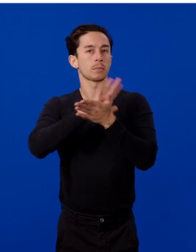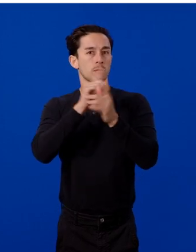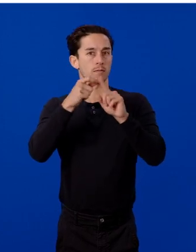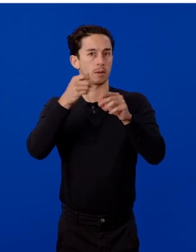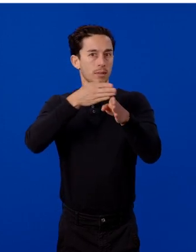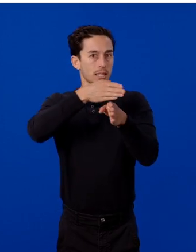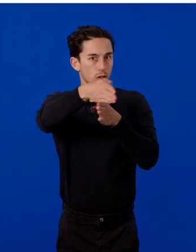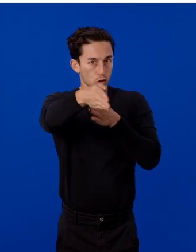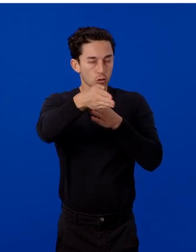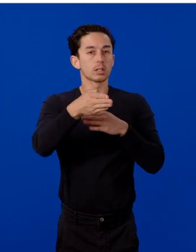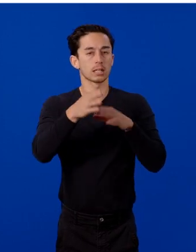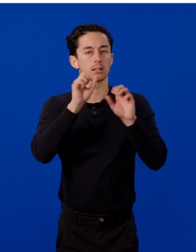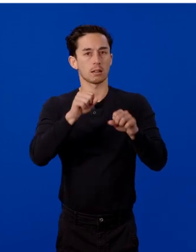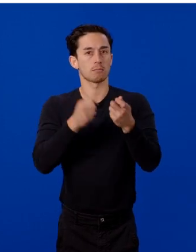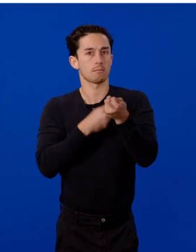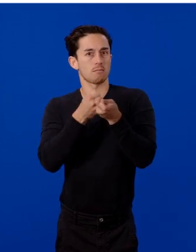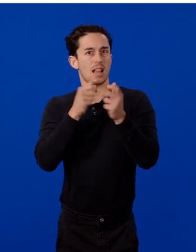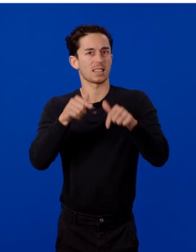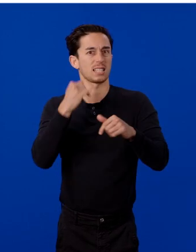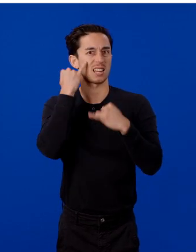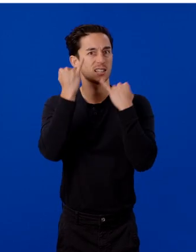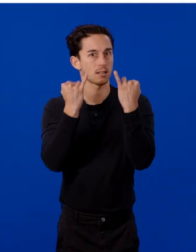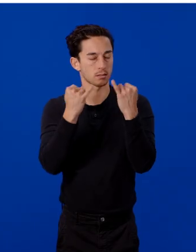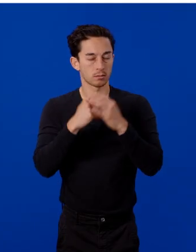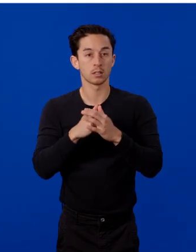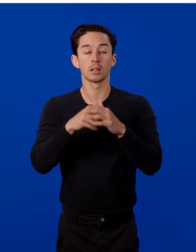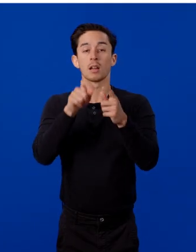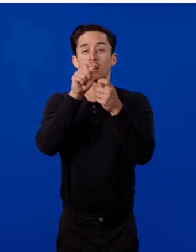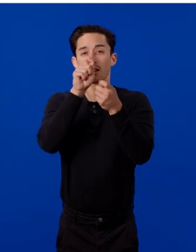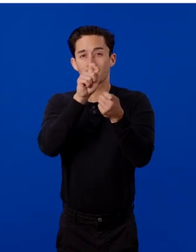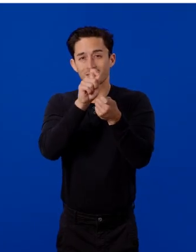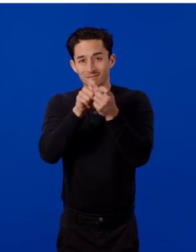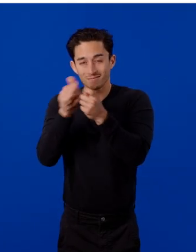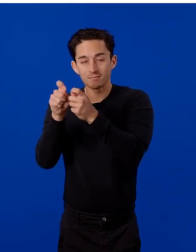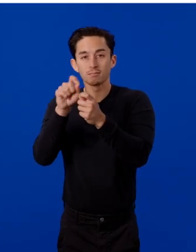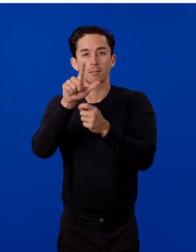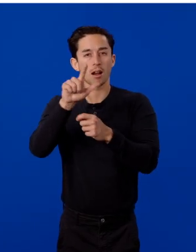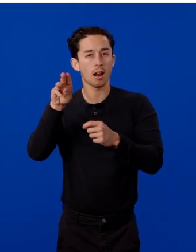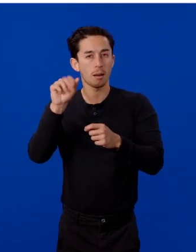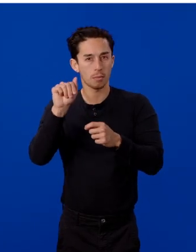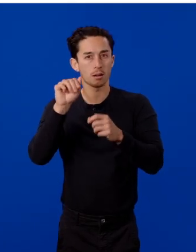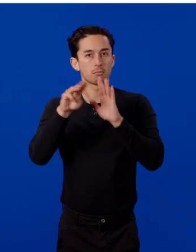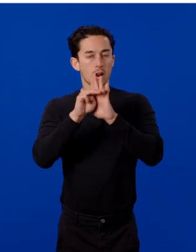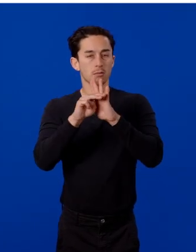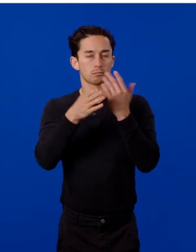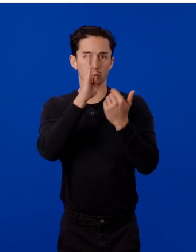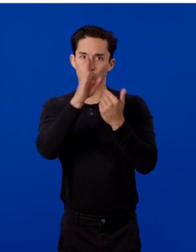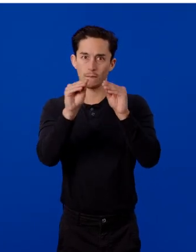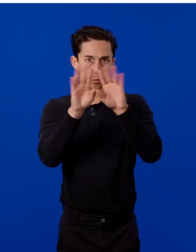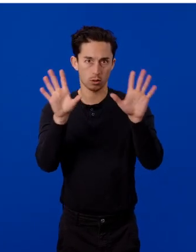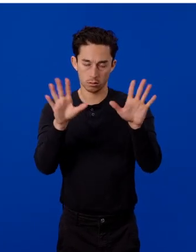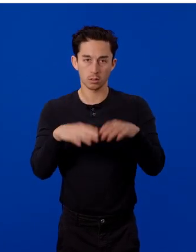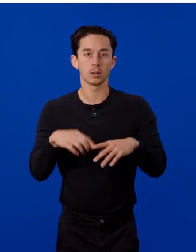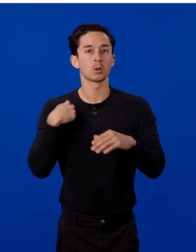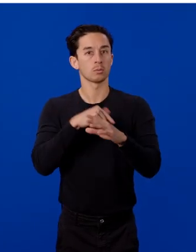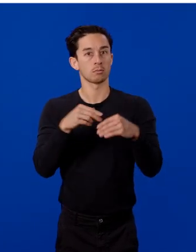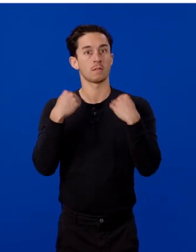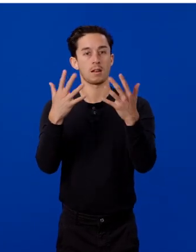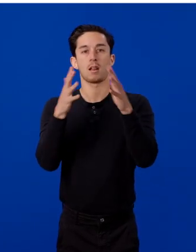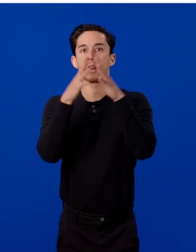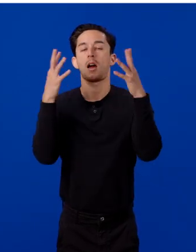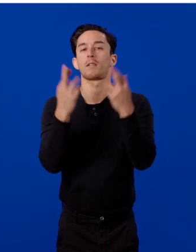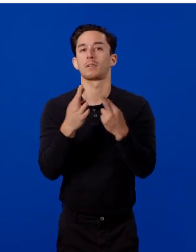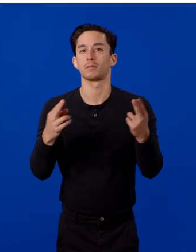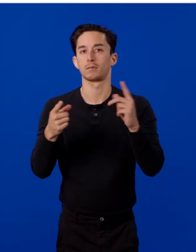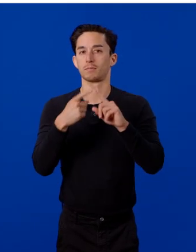back these ideas. Fine tuning Lama models is straightforward. We provide a lot of resources from day one,